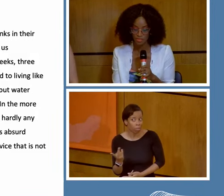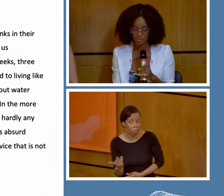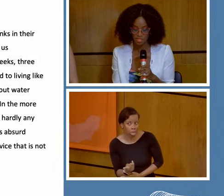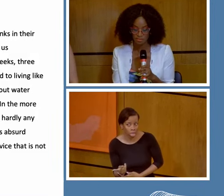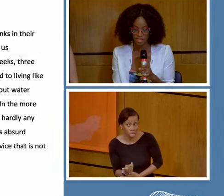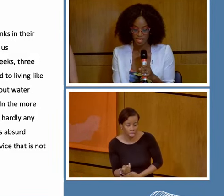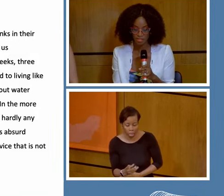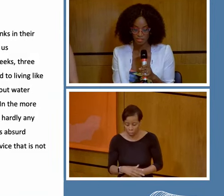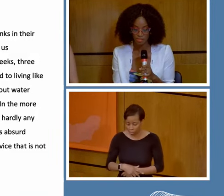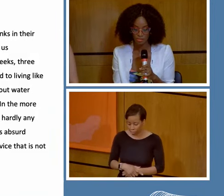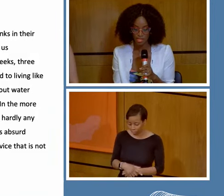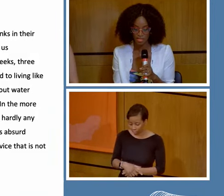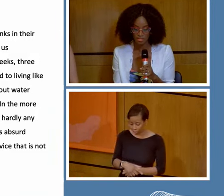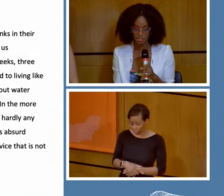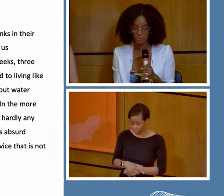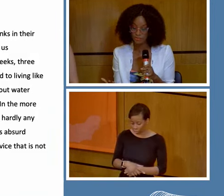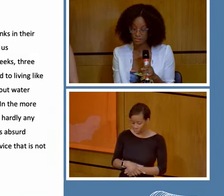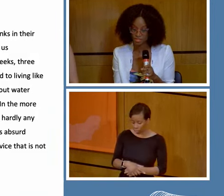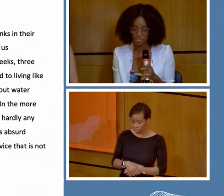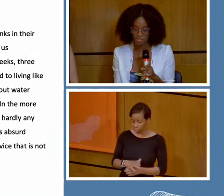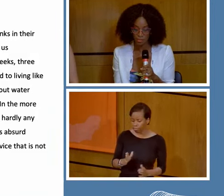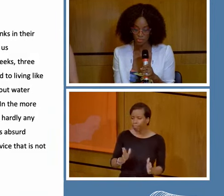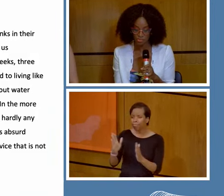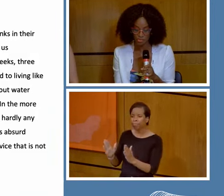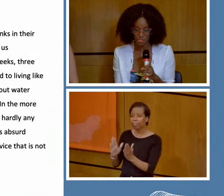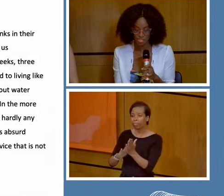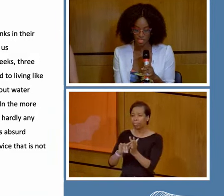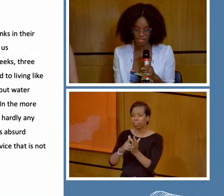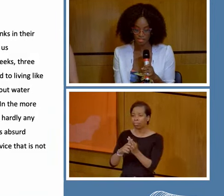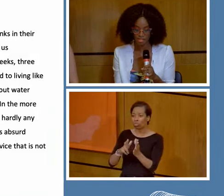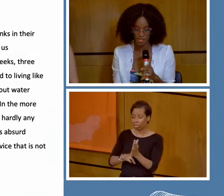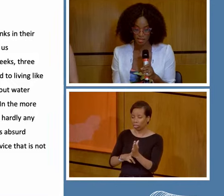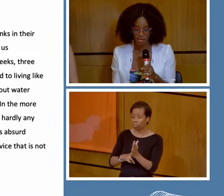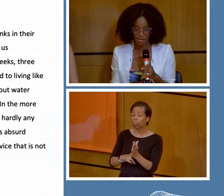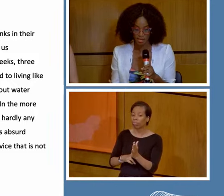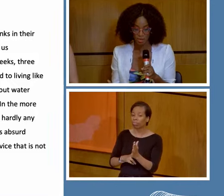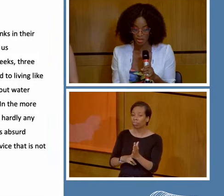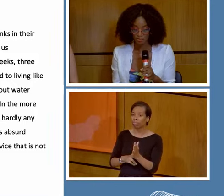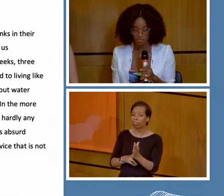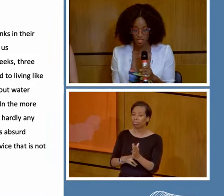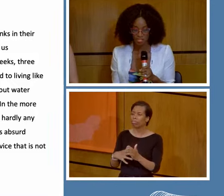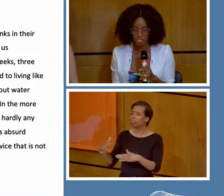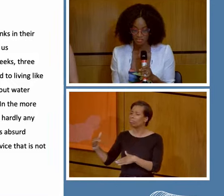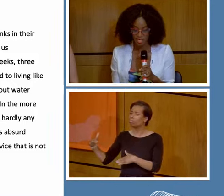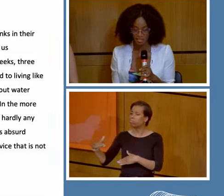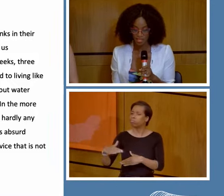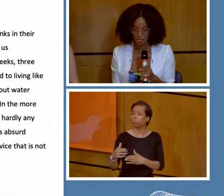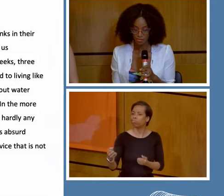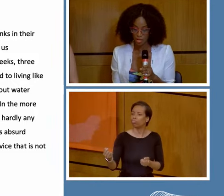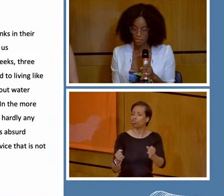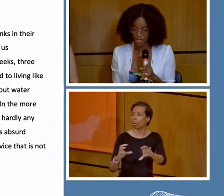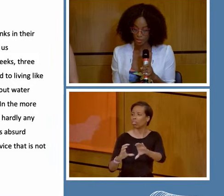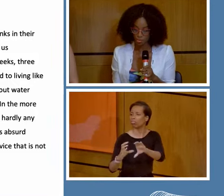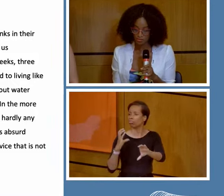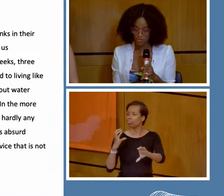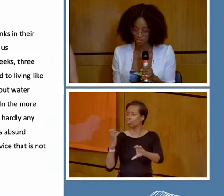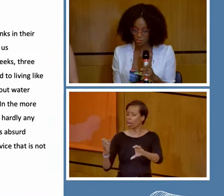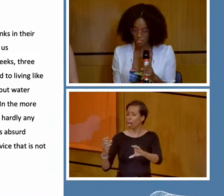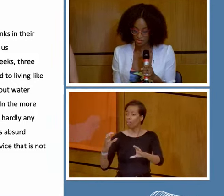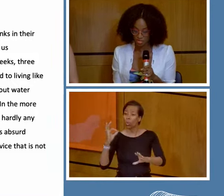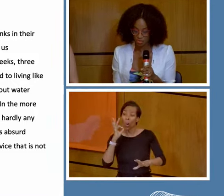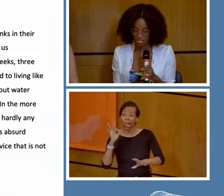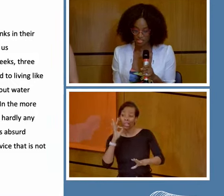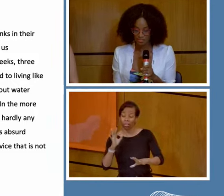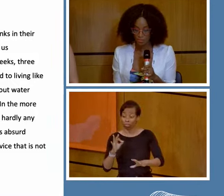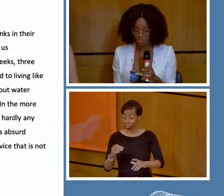I'm moving on to Mirian, who says, referring to these water storage tanks. Quite often, us esmeraldeños are without water for